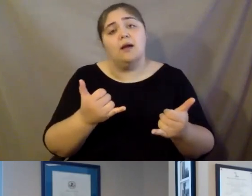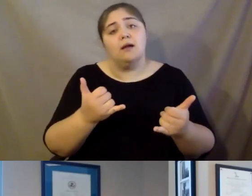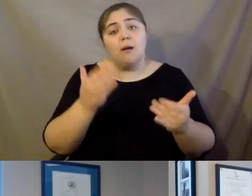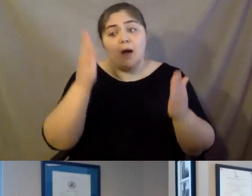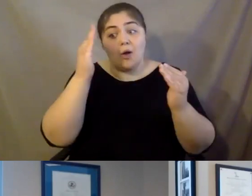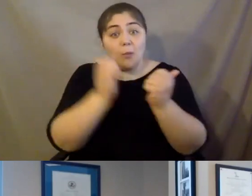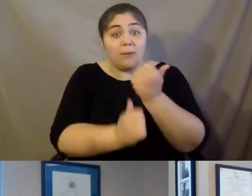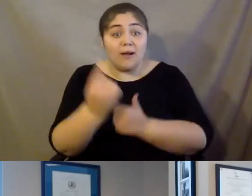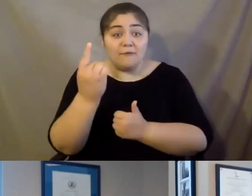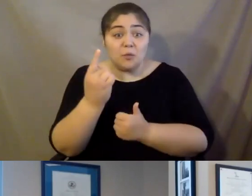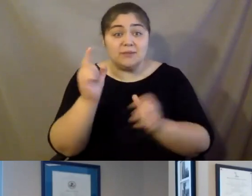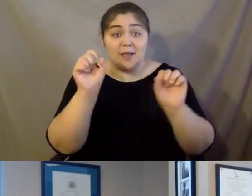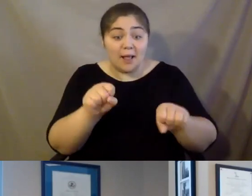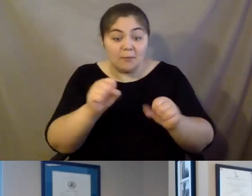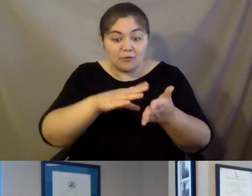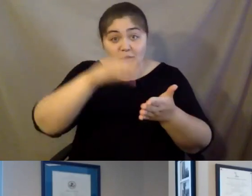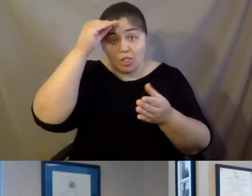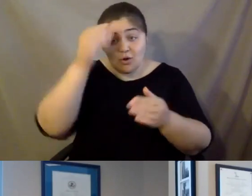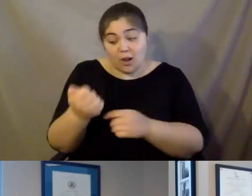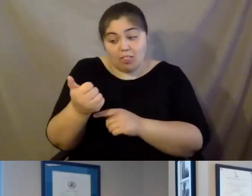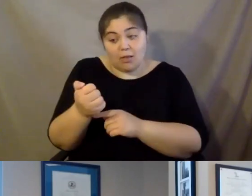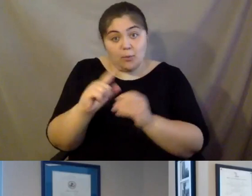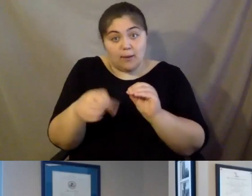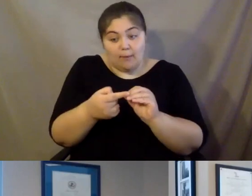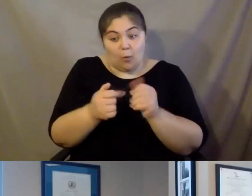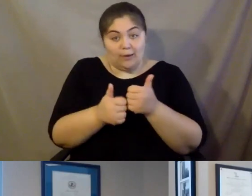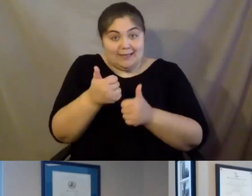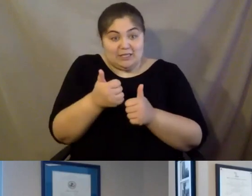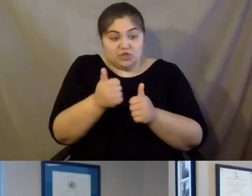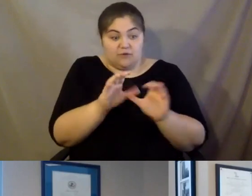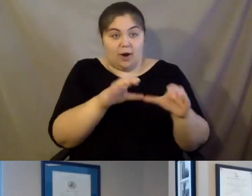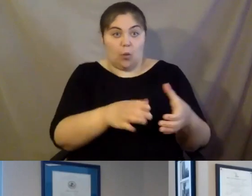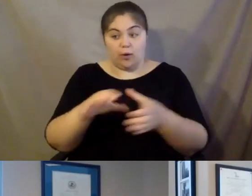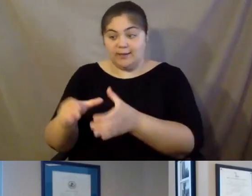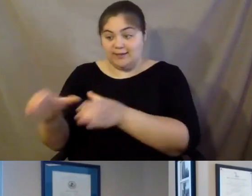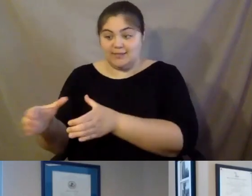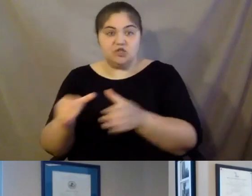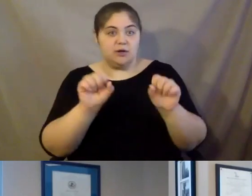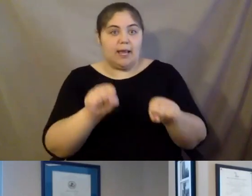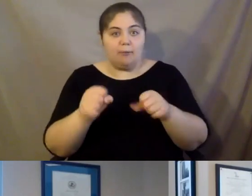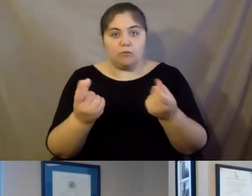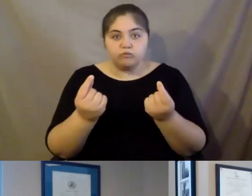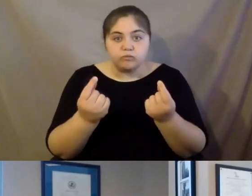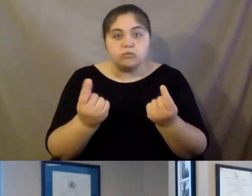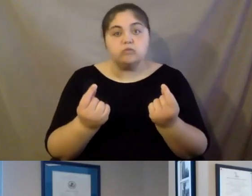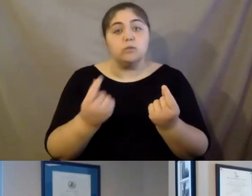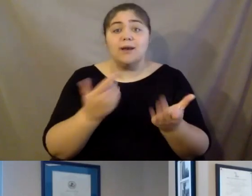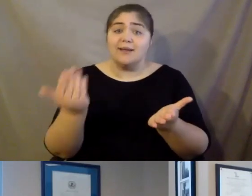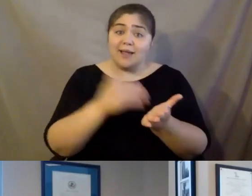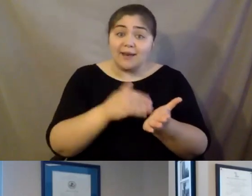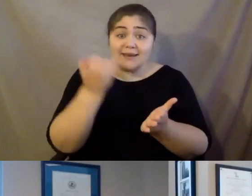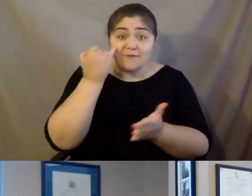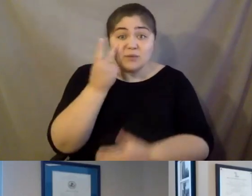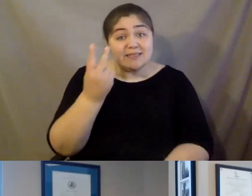everybody was at least able to learn a little bit about what each of our organizations are capable of doing. And again, if you see